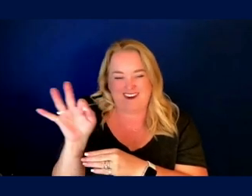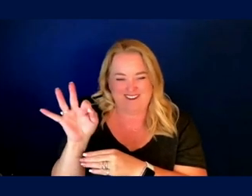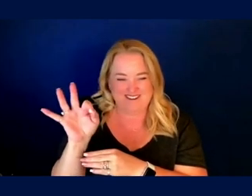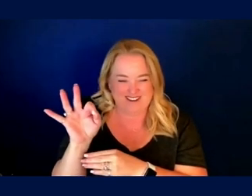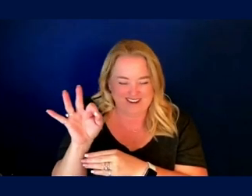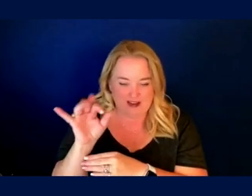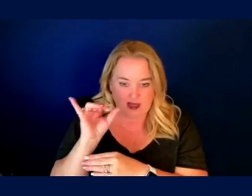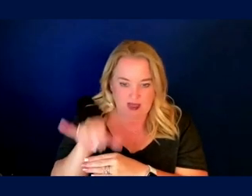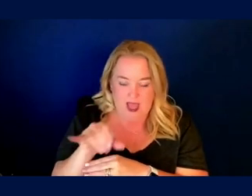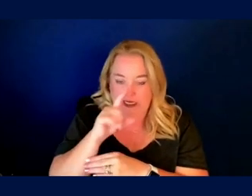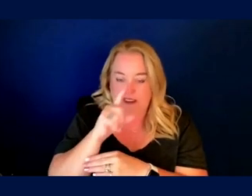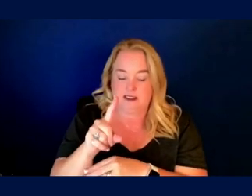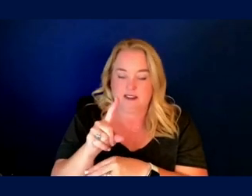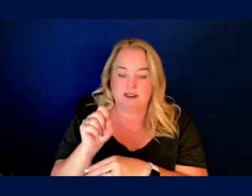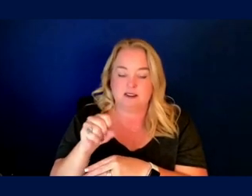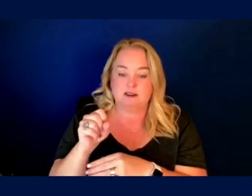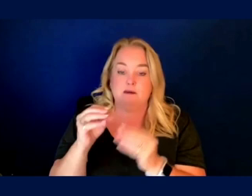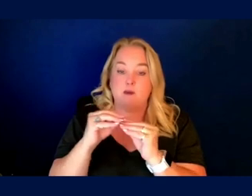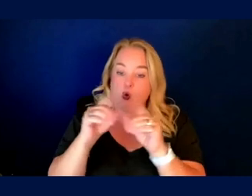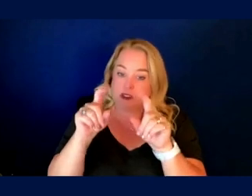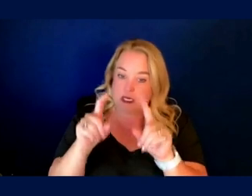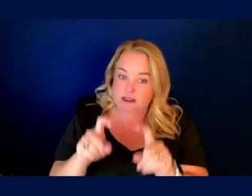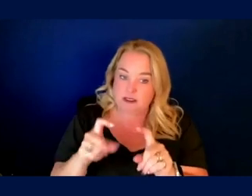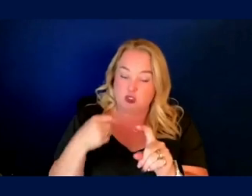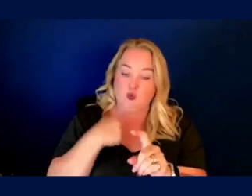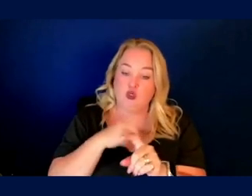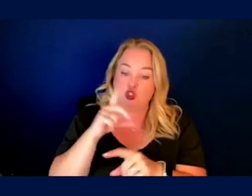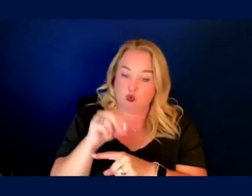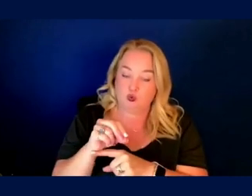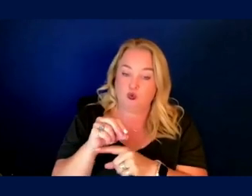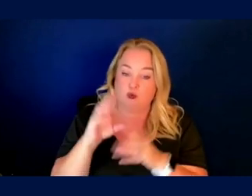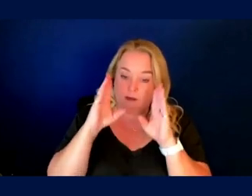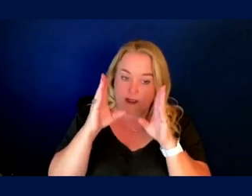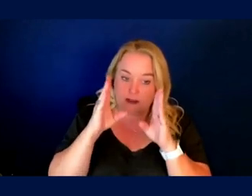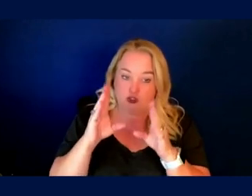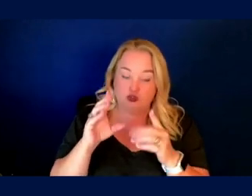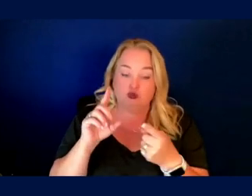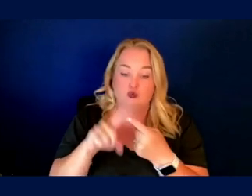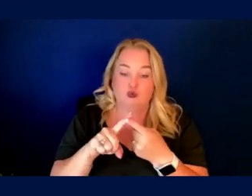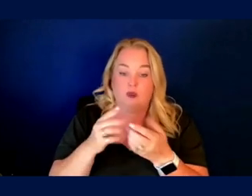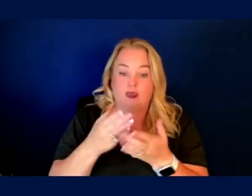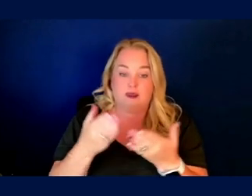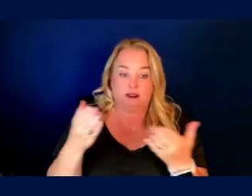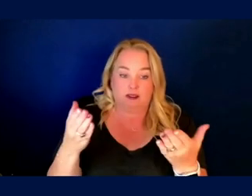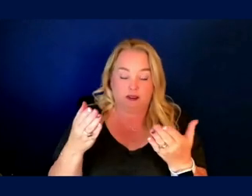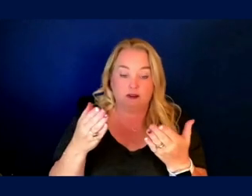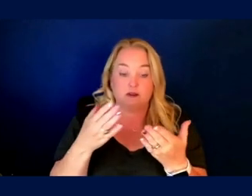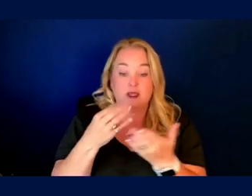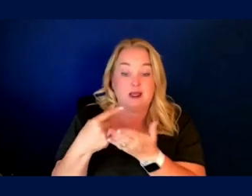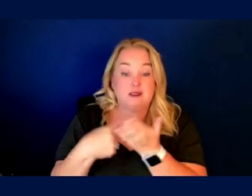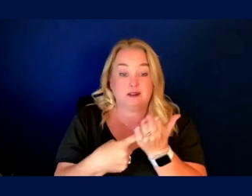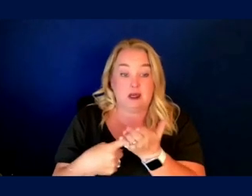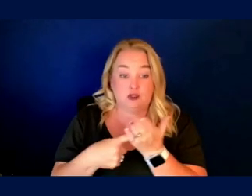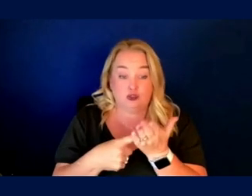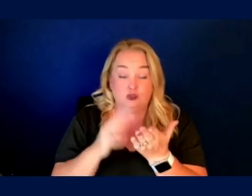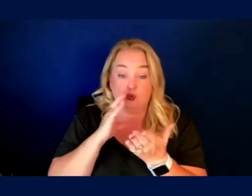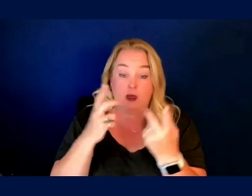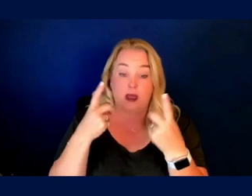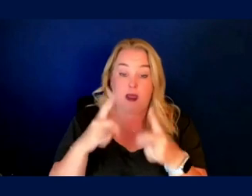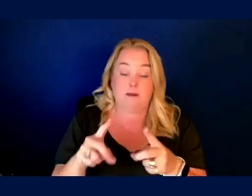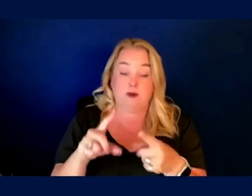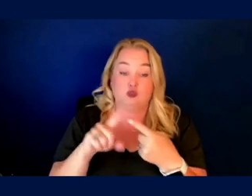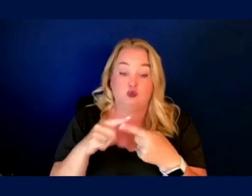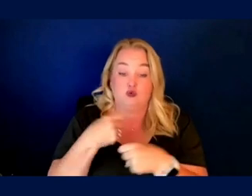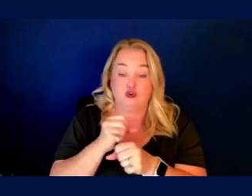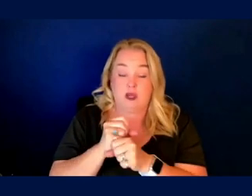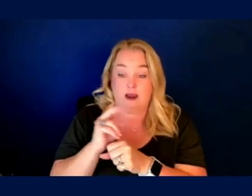tested with due attention to medical oversight in commercial space flights. Discussions are underway to create the equivalent of a